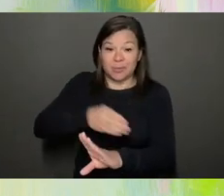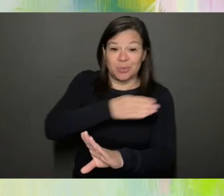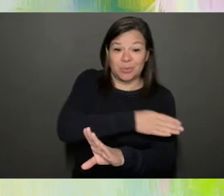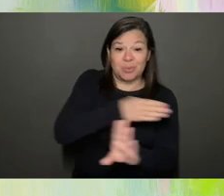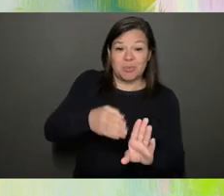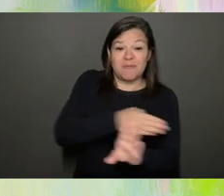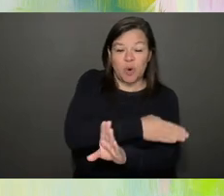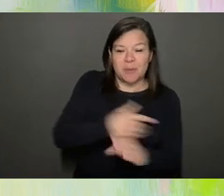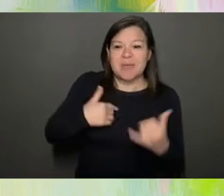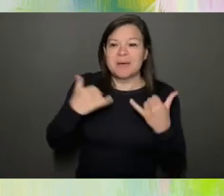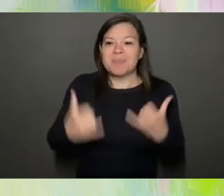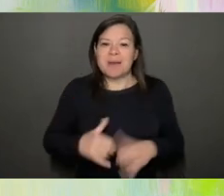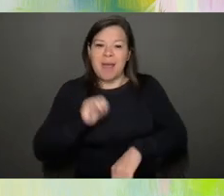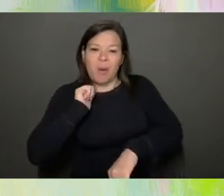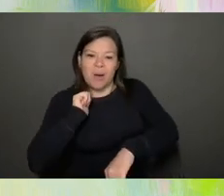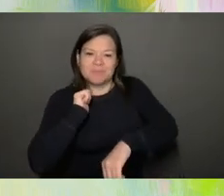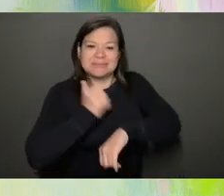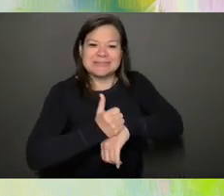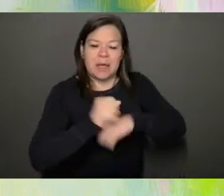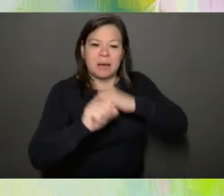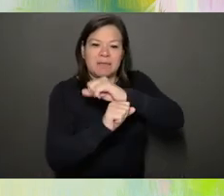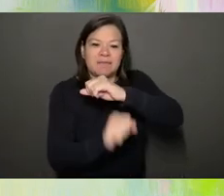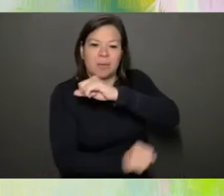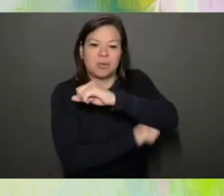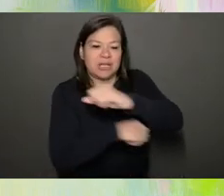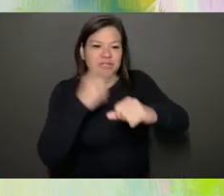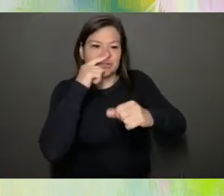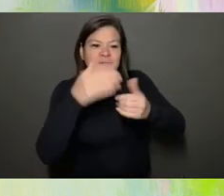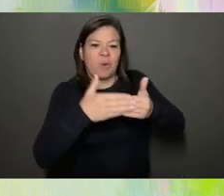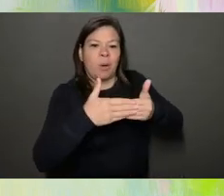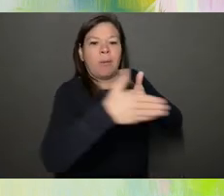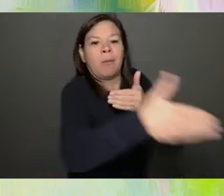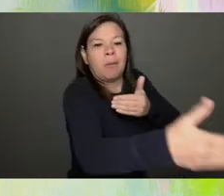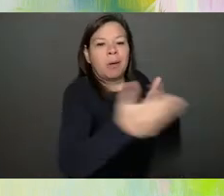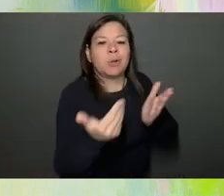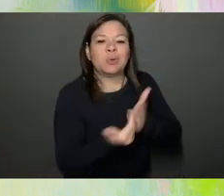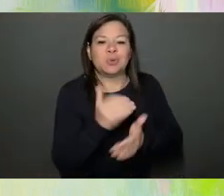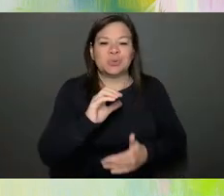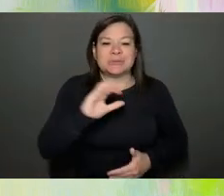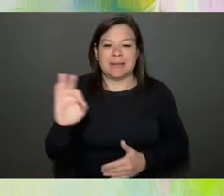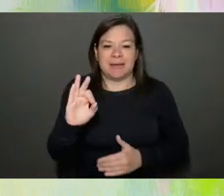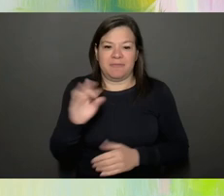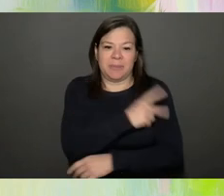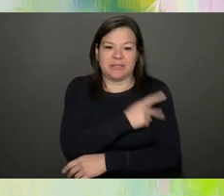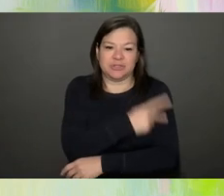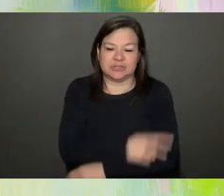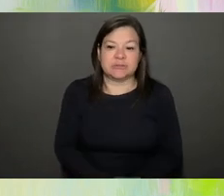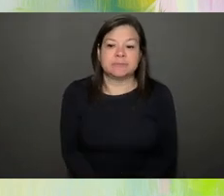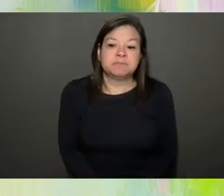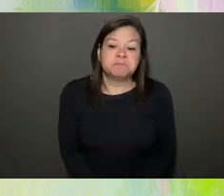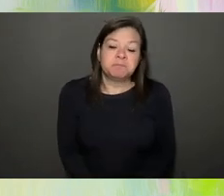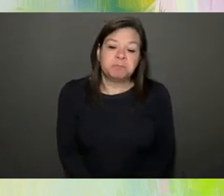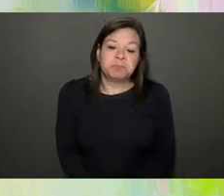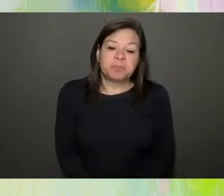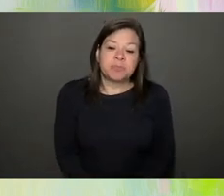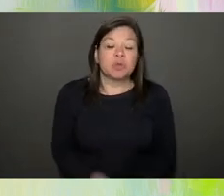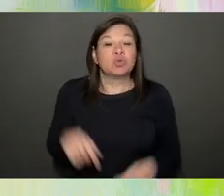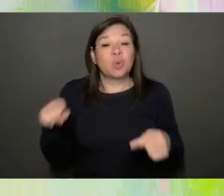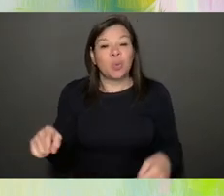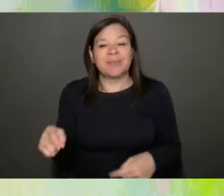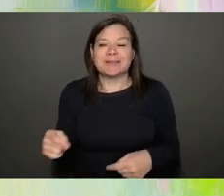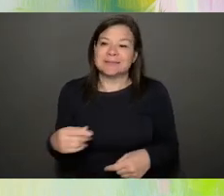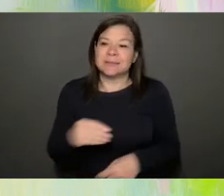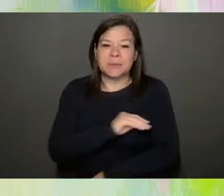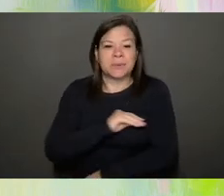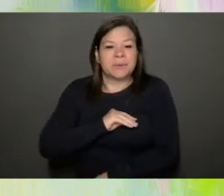brick by brick a better road for those to come after me. So for me, it's this powers me up. It feeds my